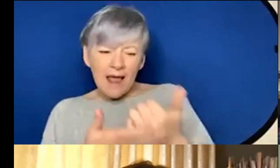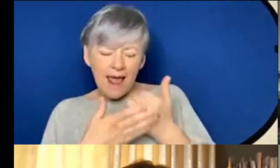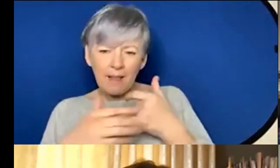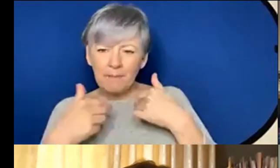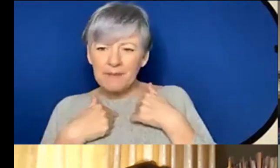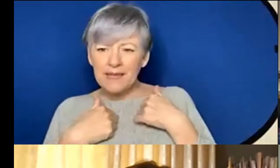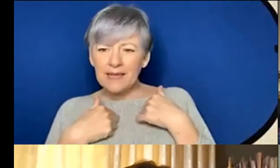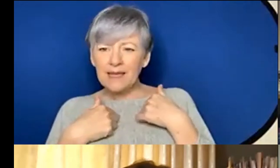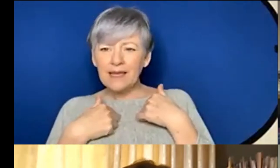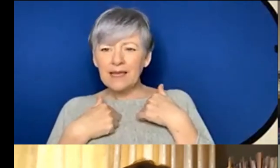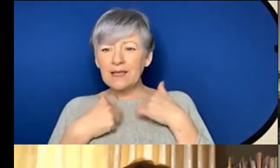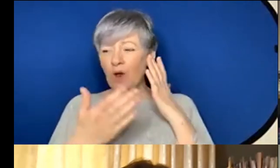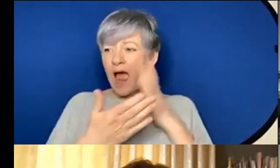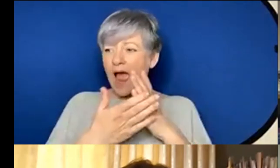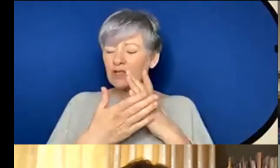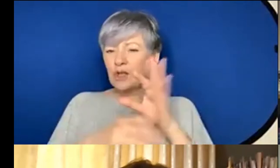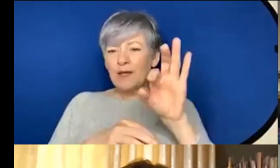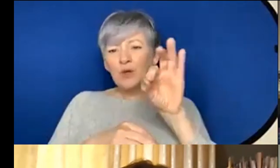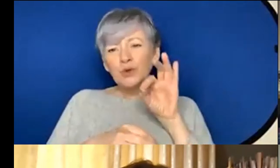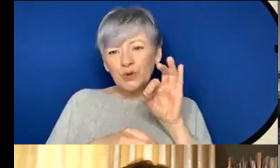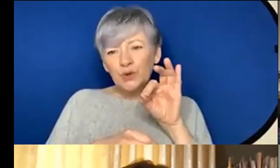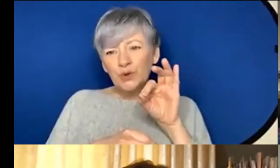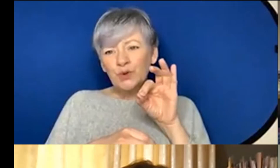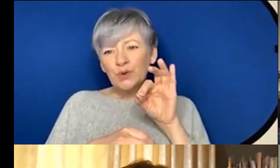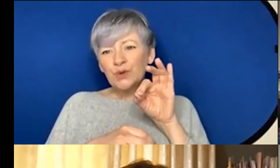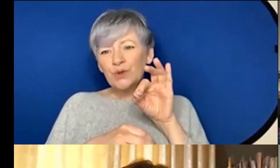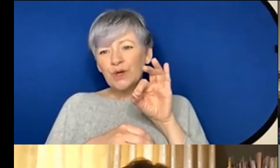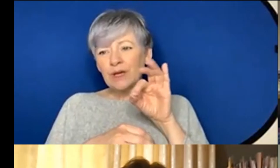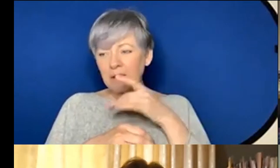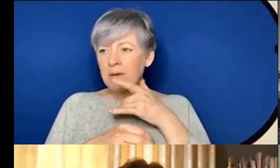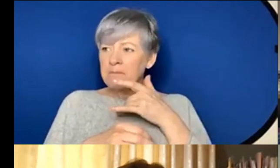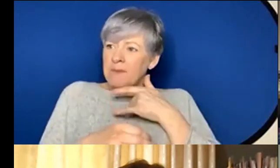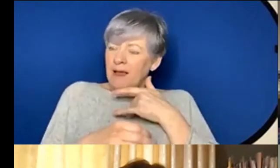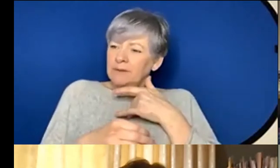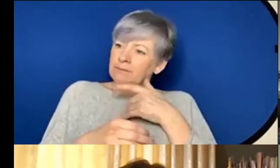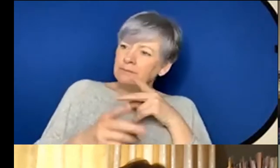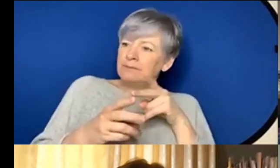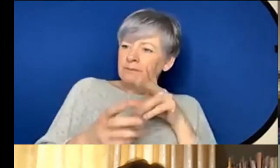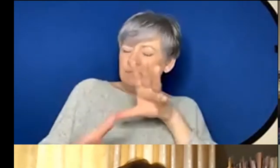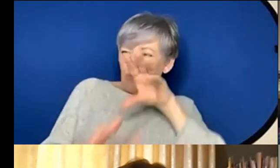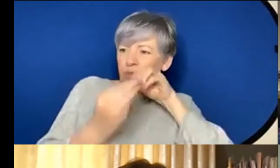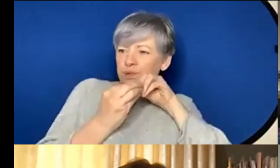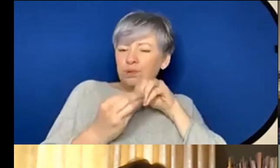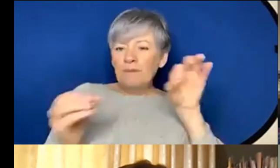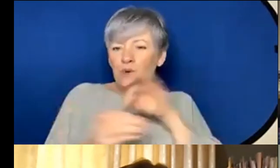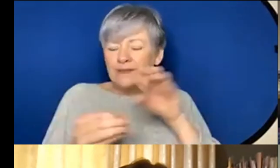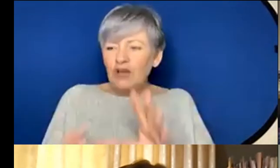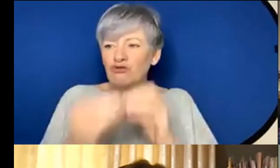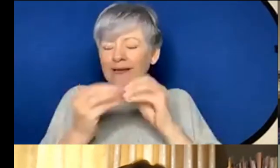choose my decide to actually take up music and take up creating music